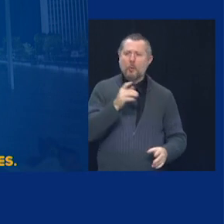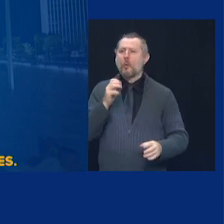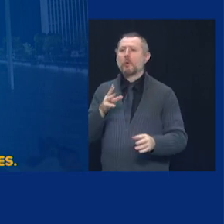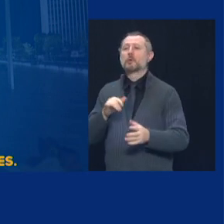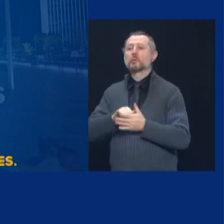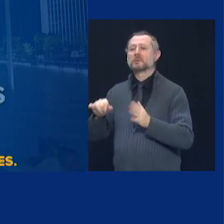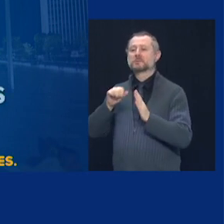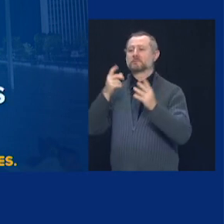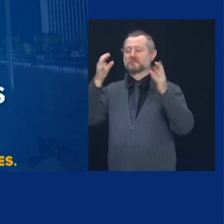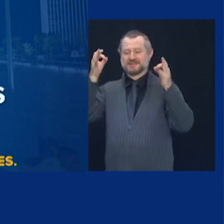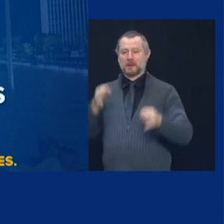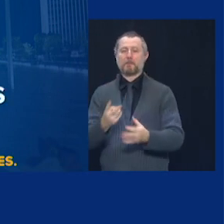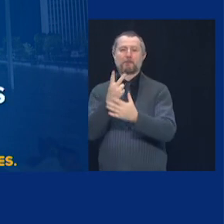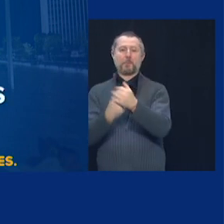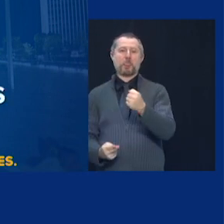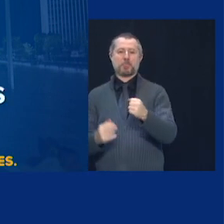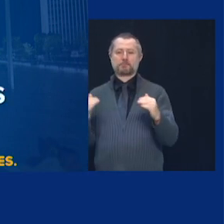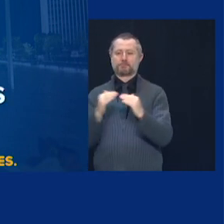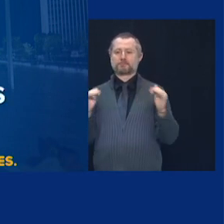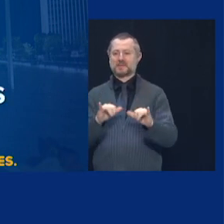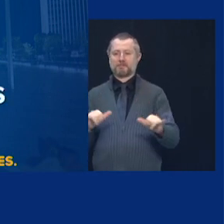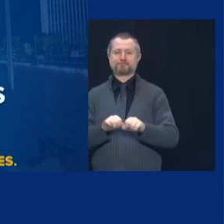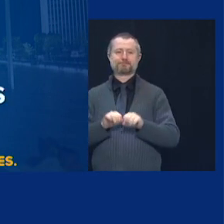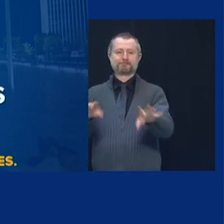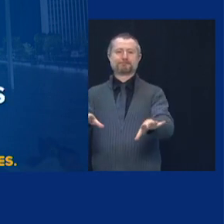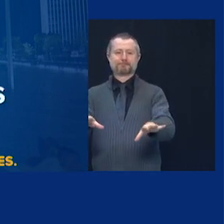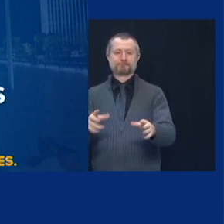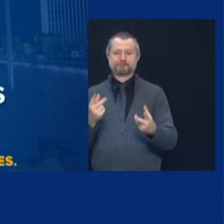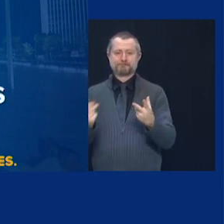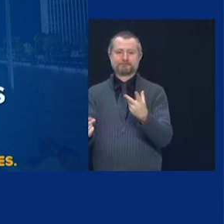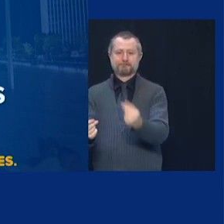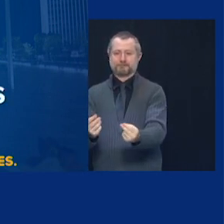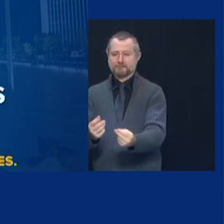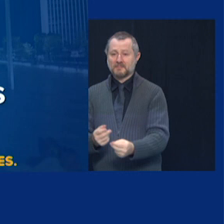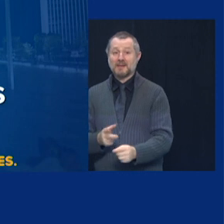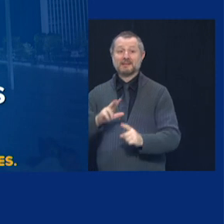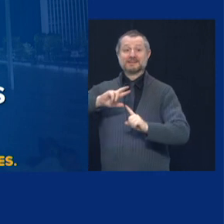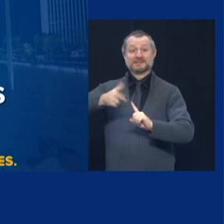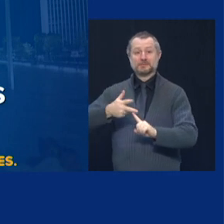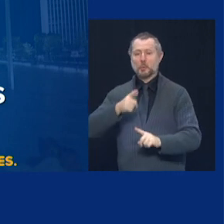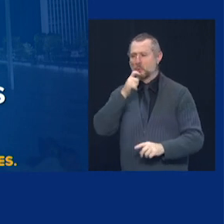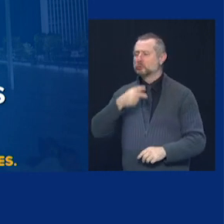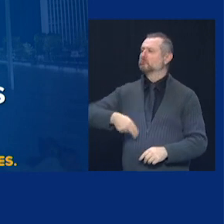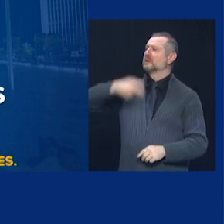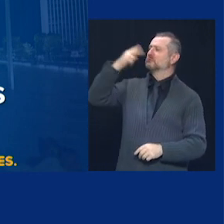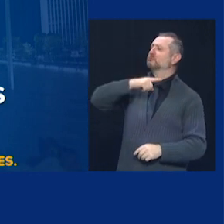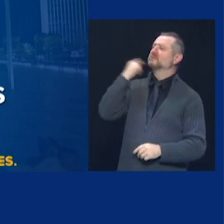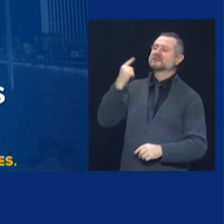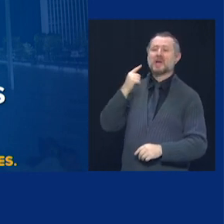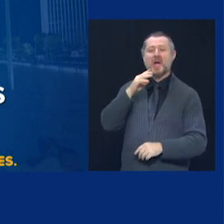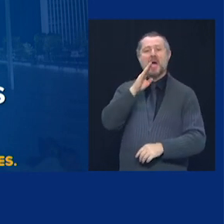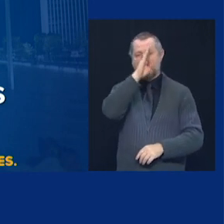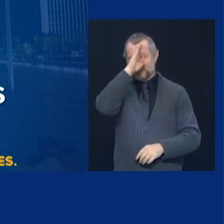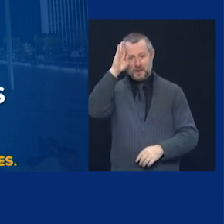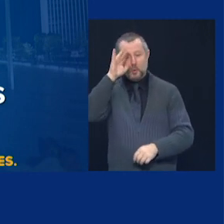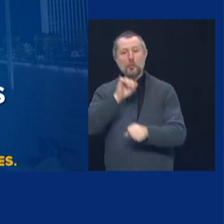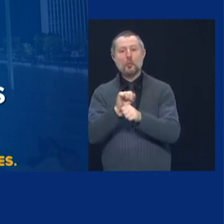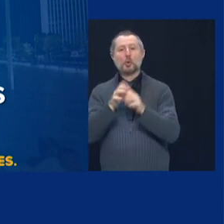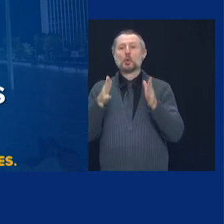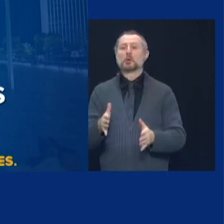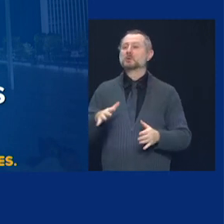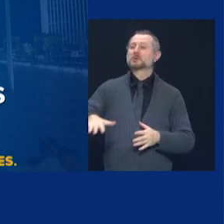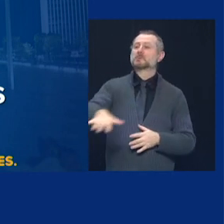both, the residents and the nursing home staff. Then you go to high-risk hospital workers. We have about